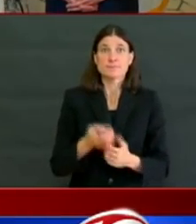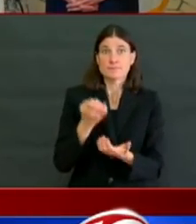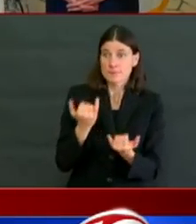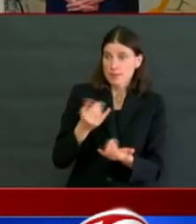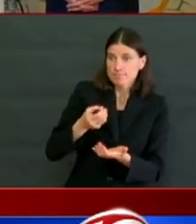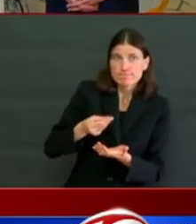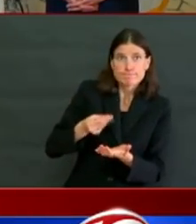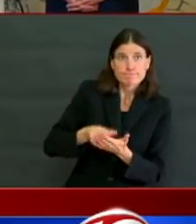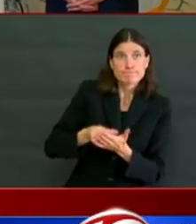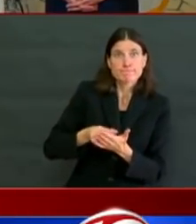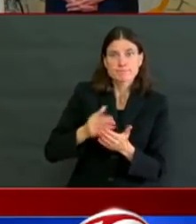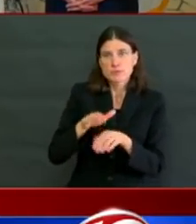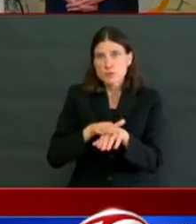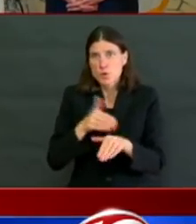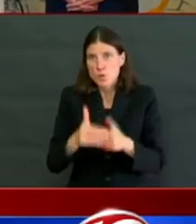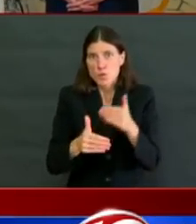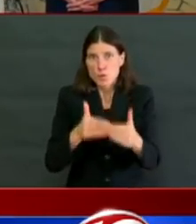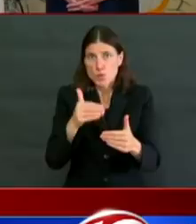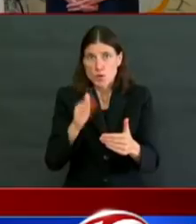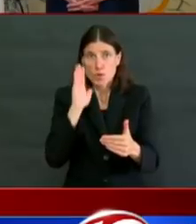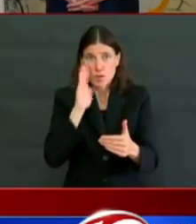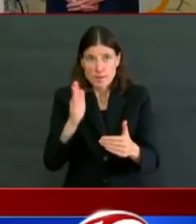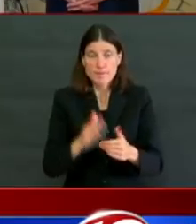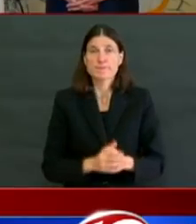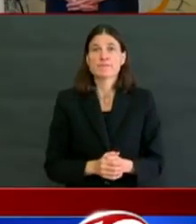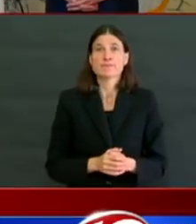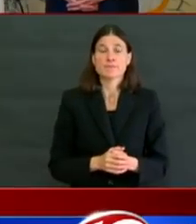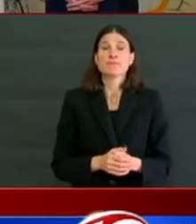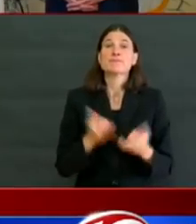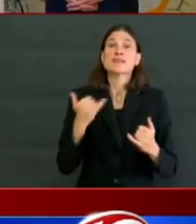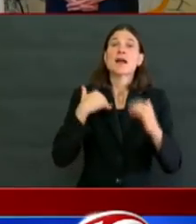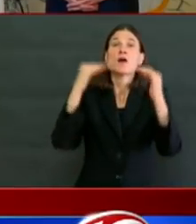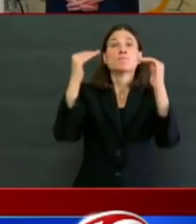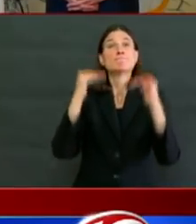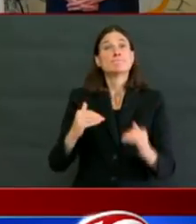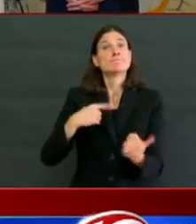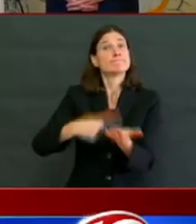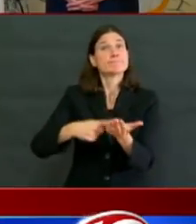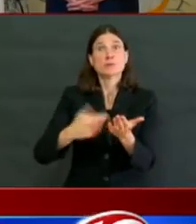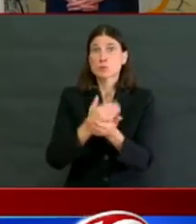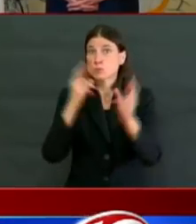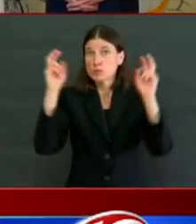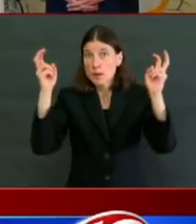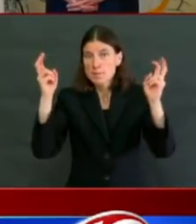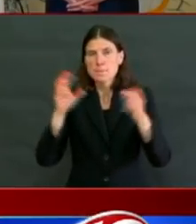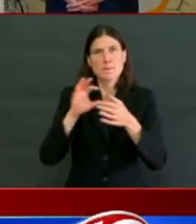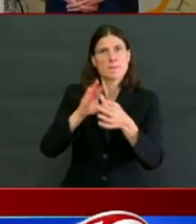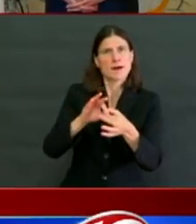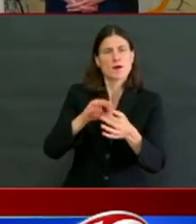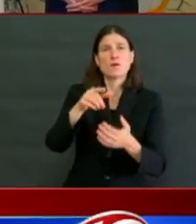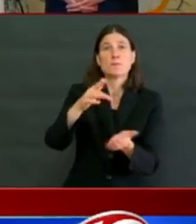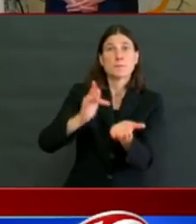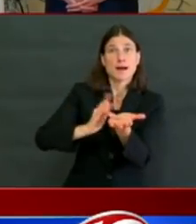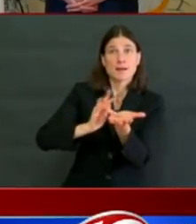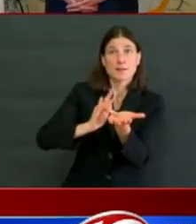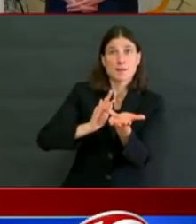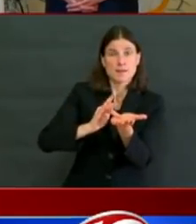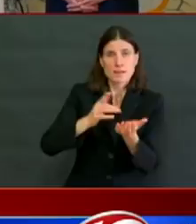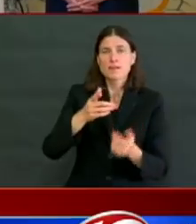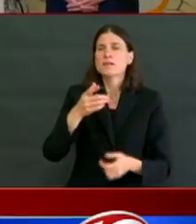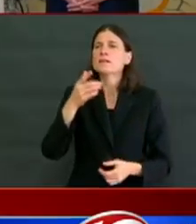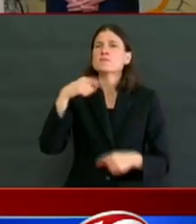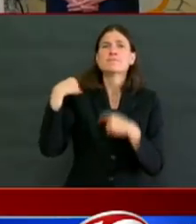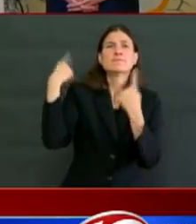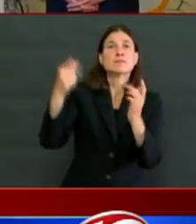and non-critical surgeries and procedures at hospitals. So first, I want to begin with a thank